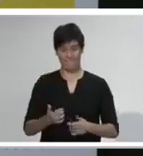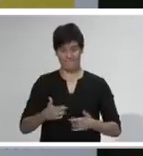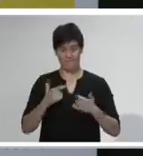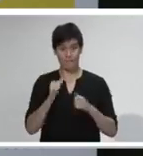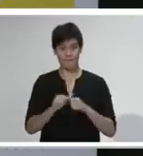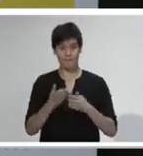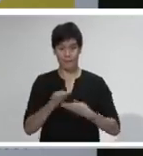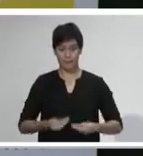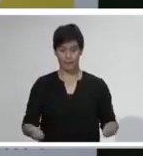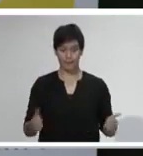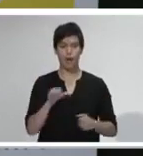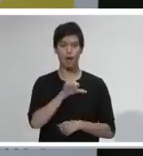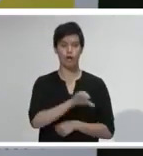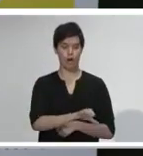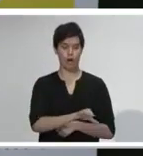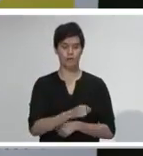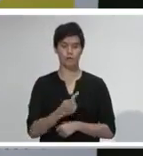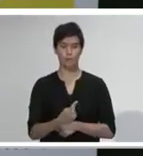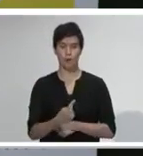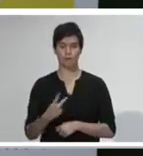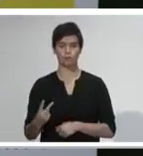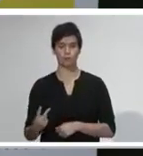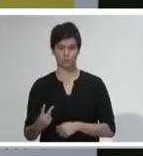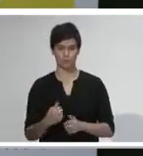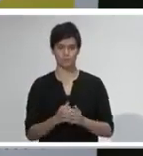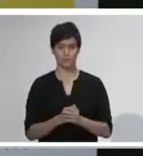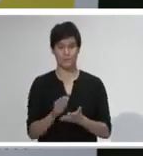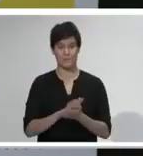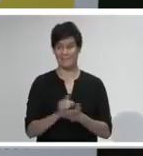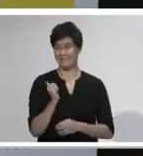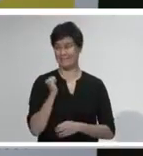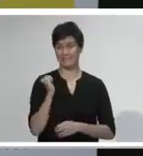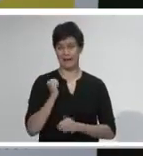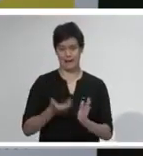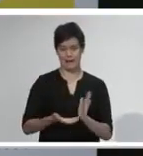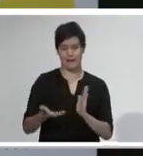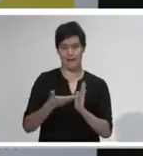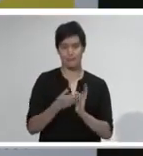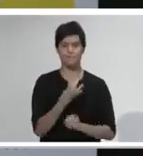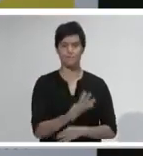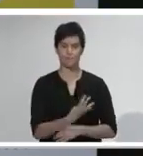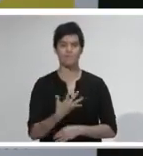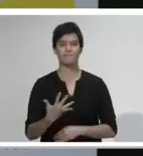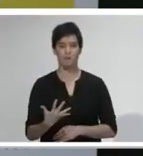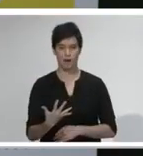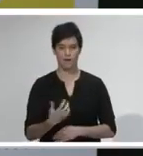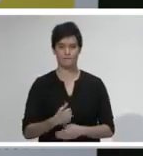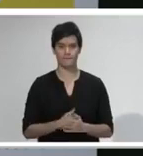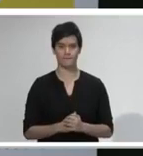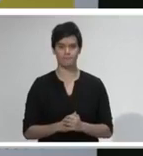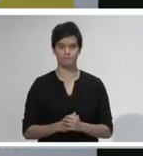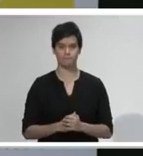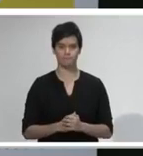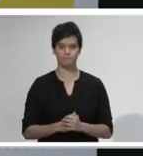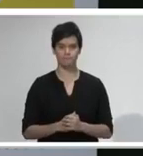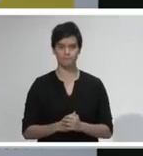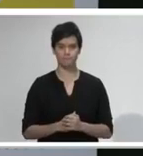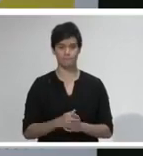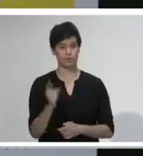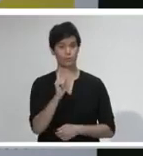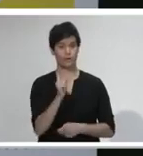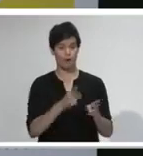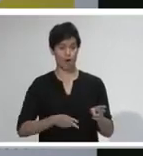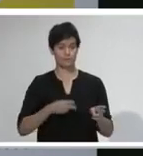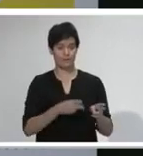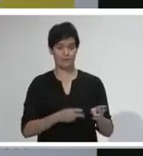that have recovered from their infection, an increase of 45 on yesterday. Today, there are 18 people in hospital